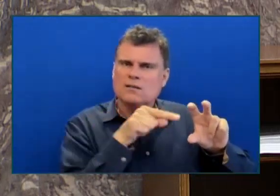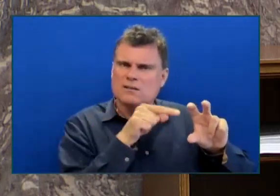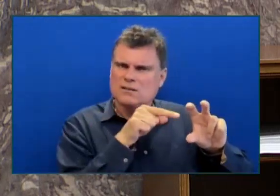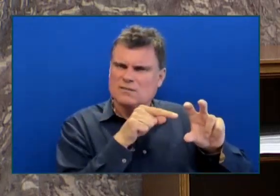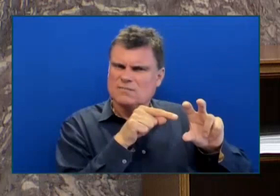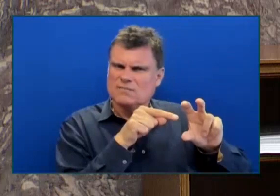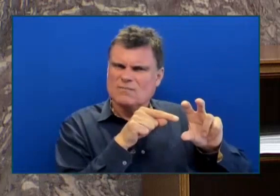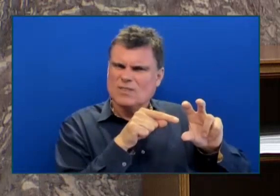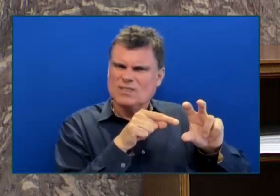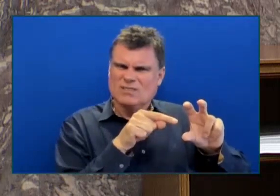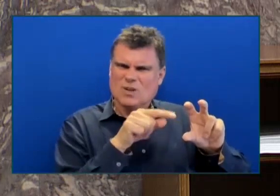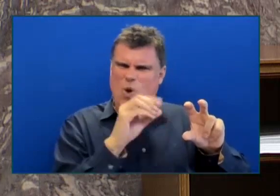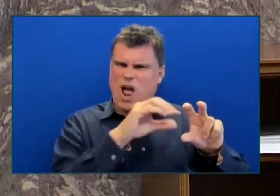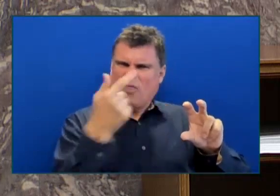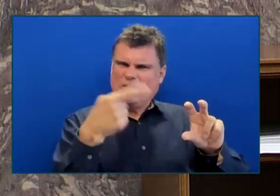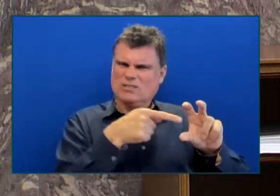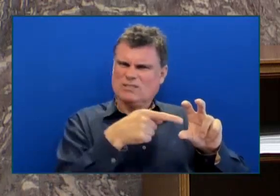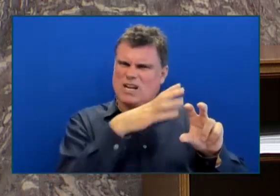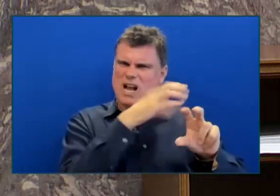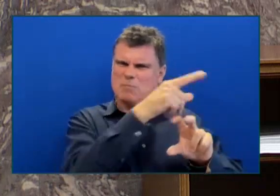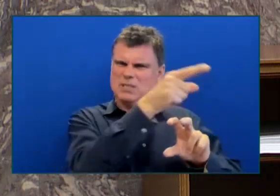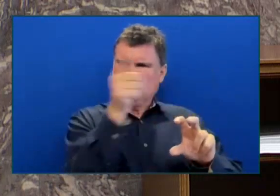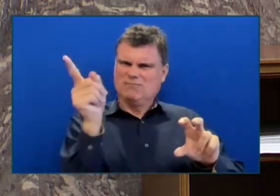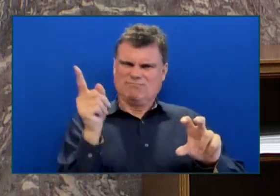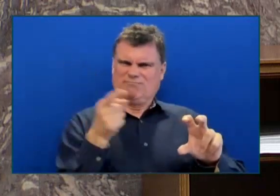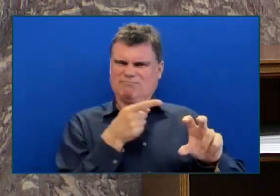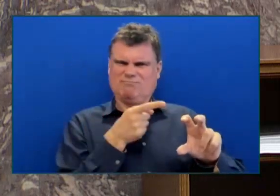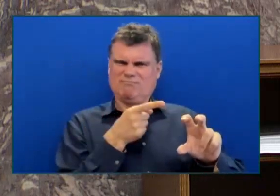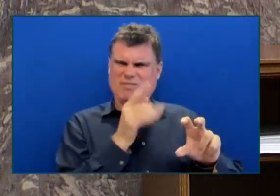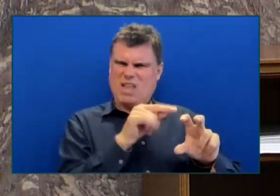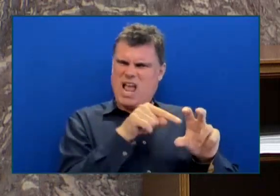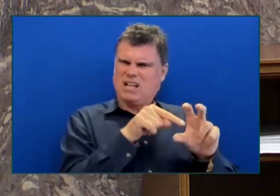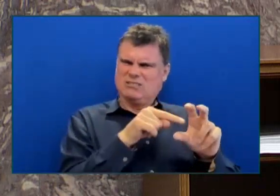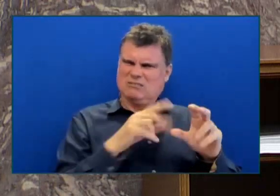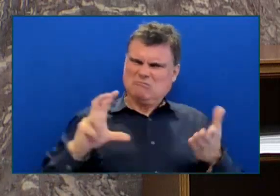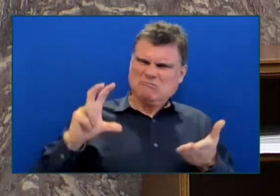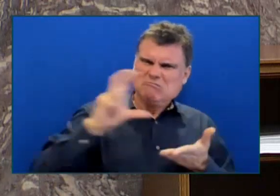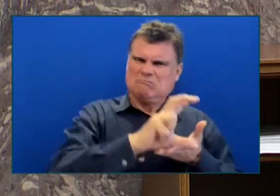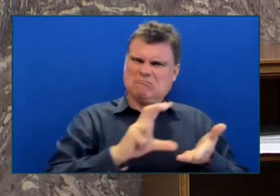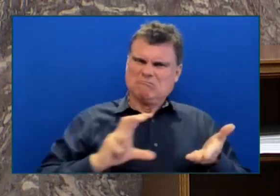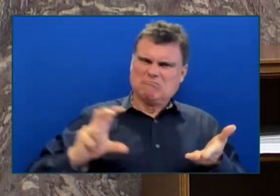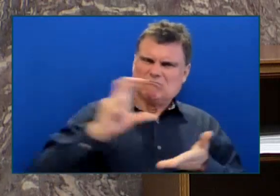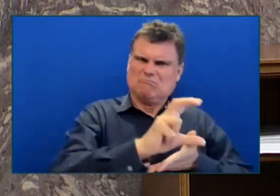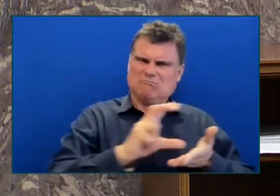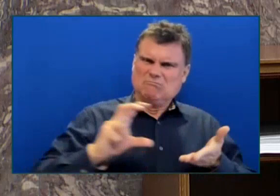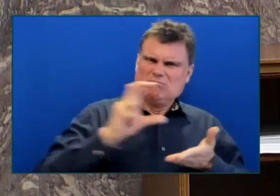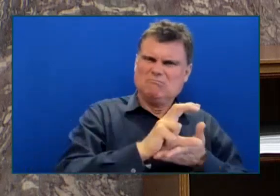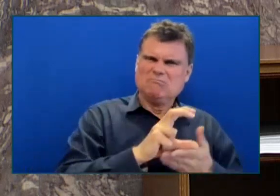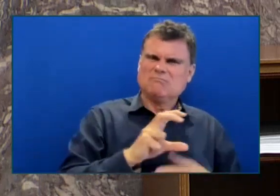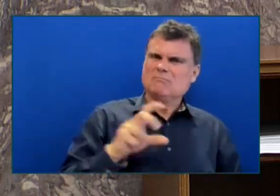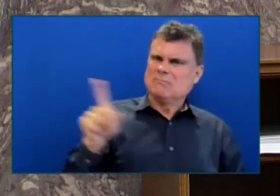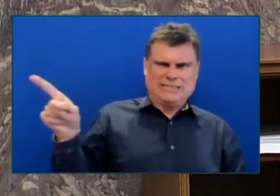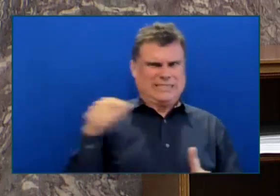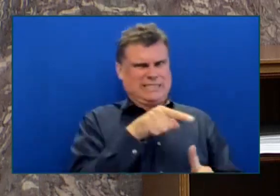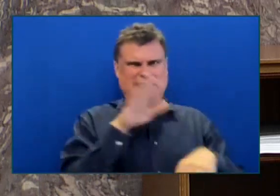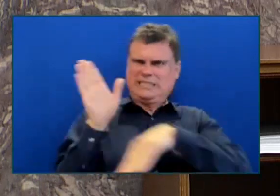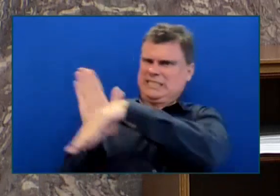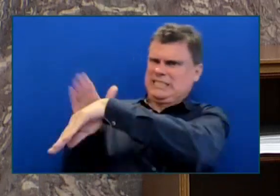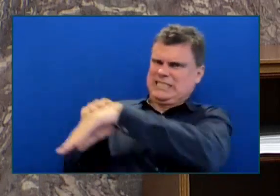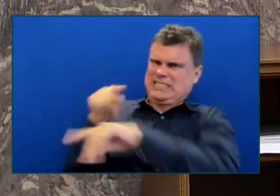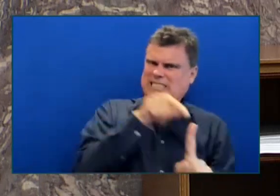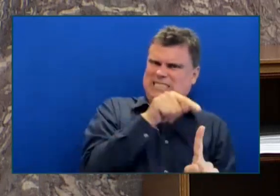triple funding for a TIRA despite numerous red flags, warnings and even clear evidence of financial and